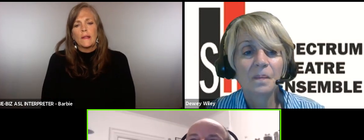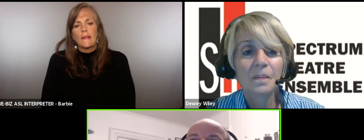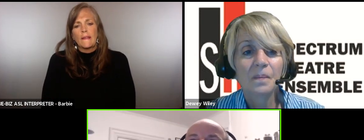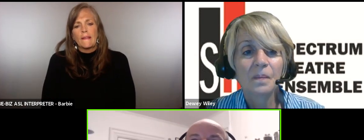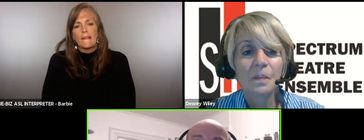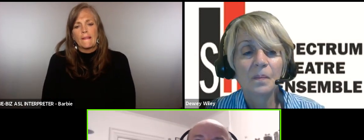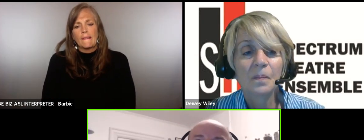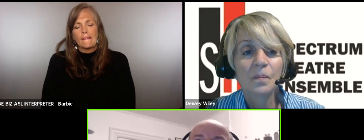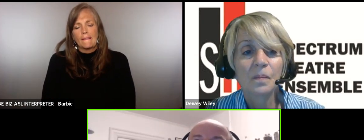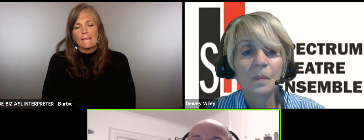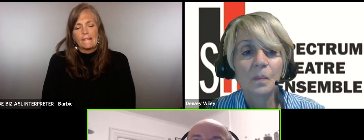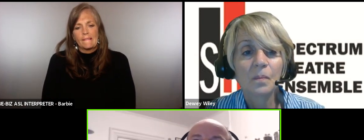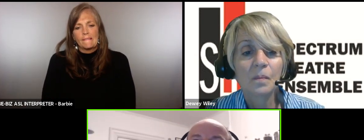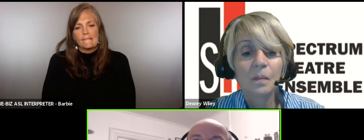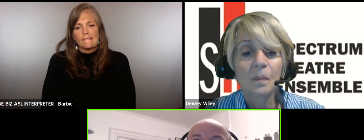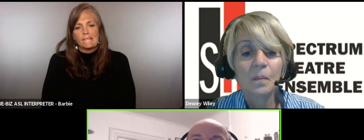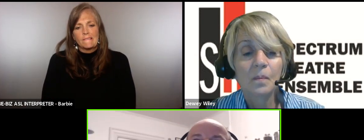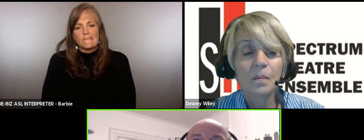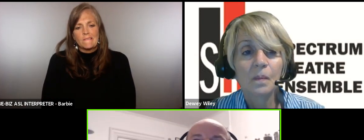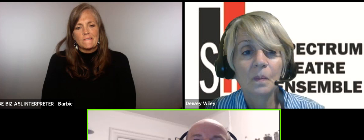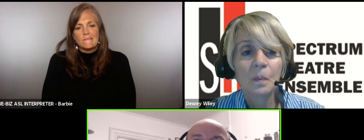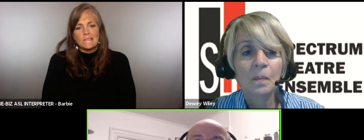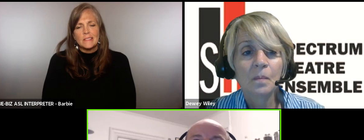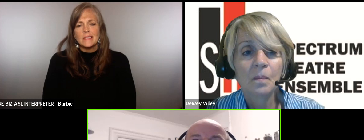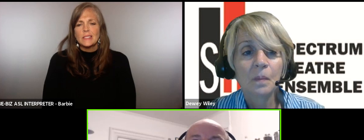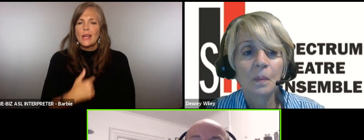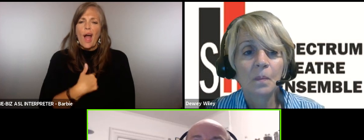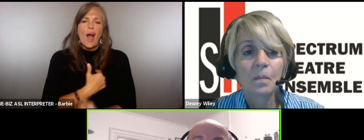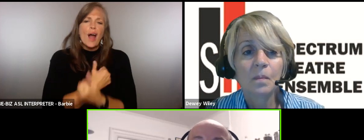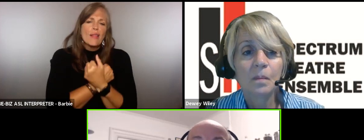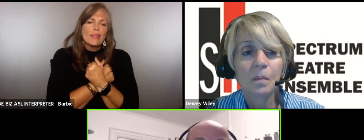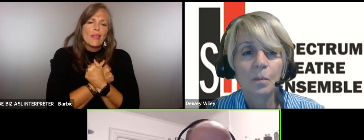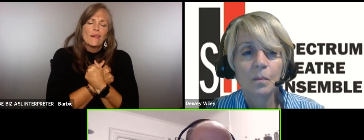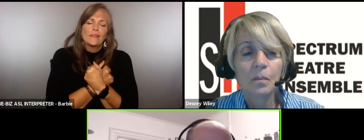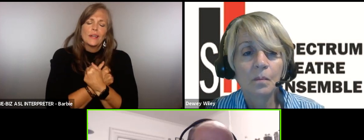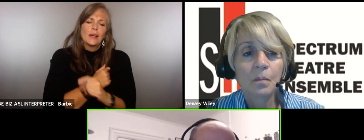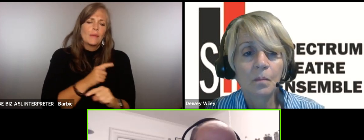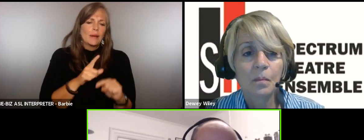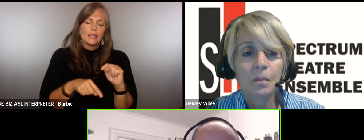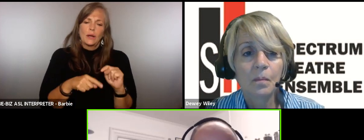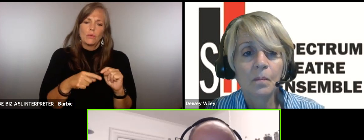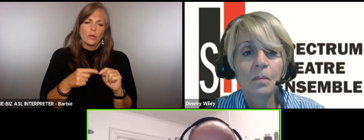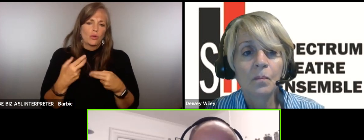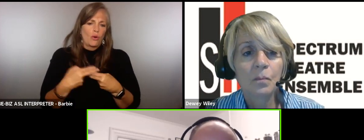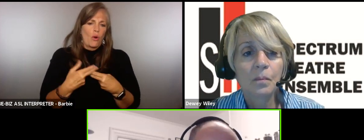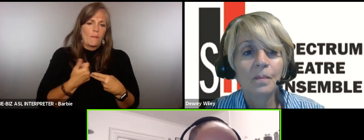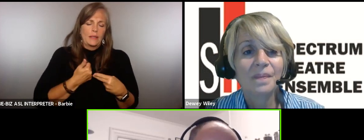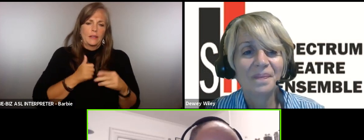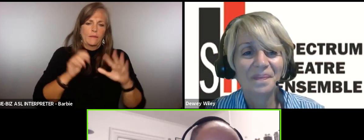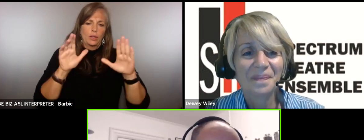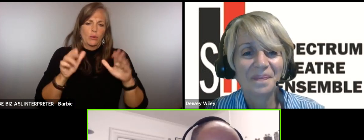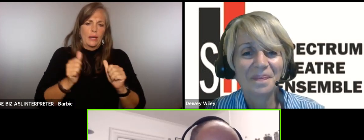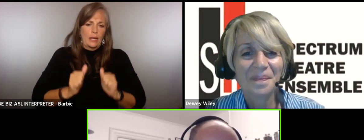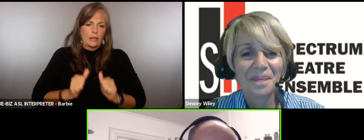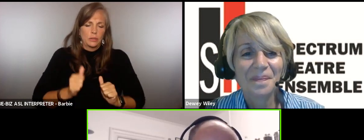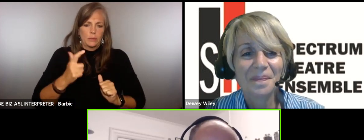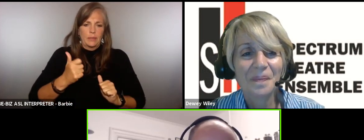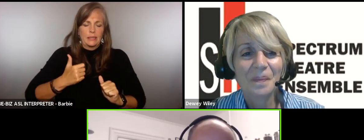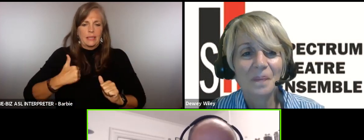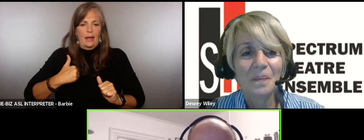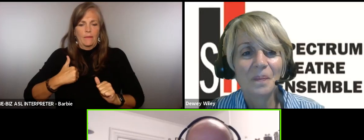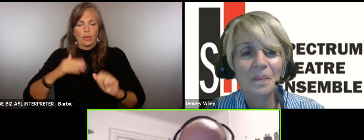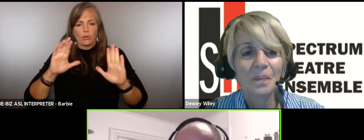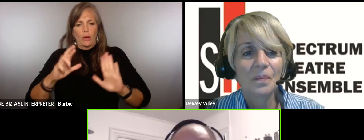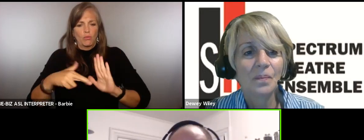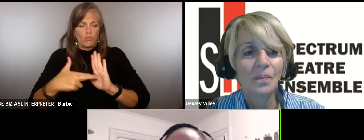I mean I loved it because I wouldn't count myself as a great actor but I got great roles because directors